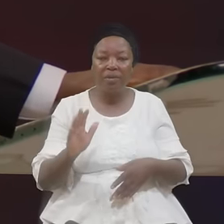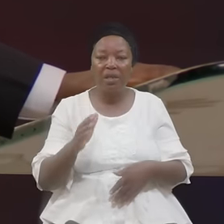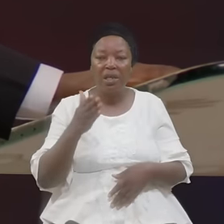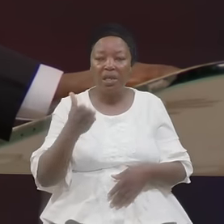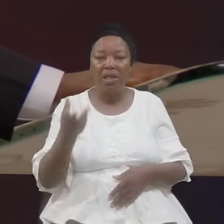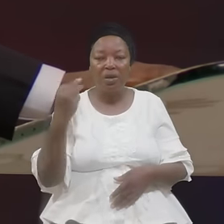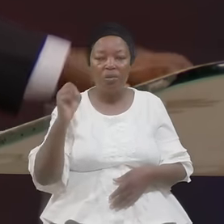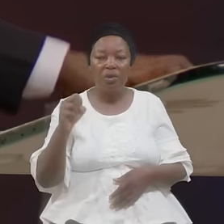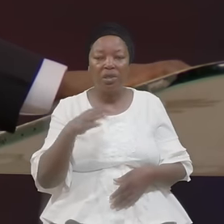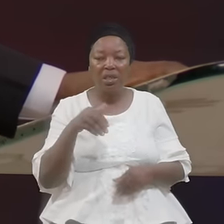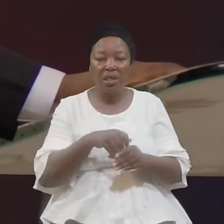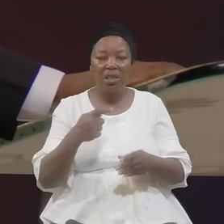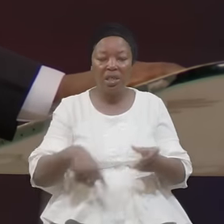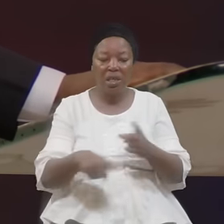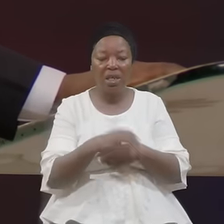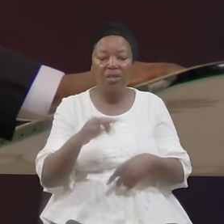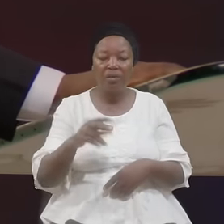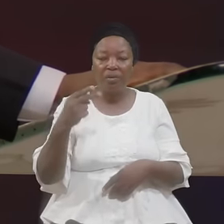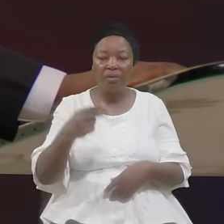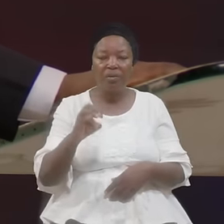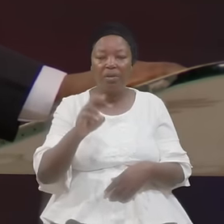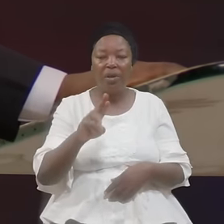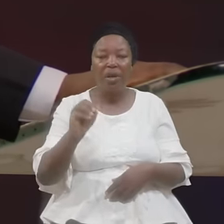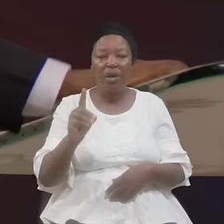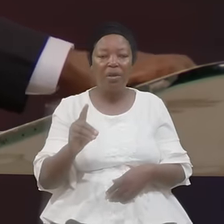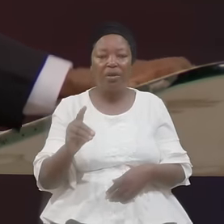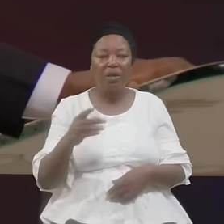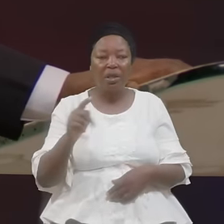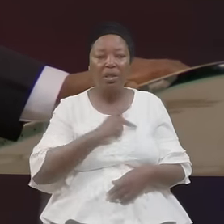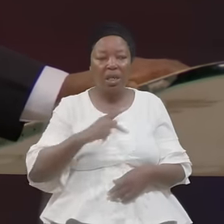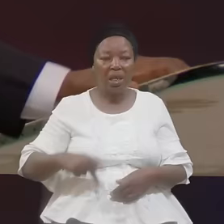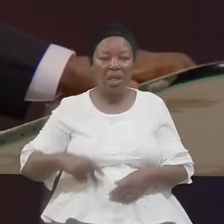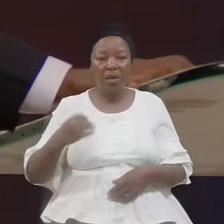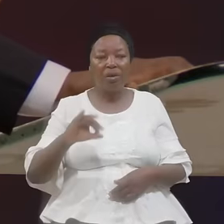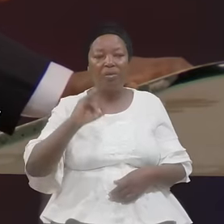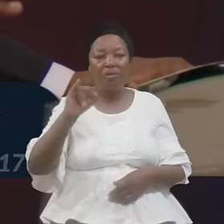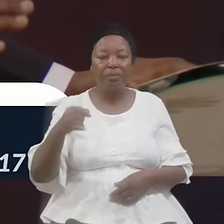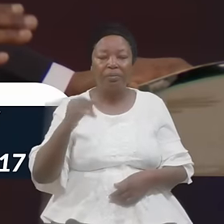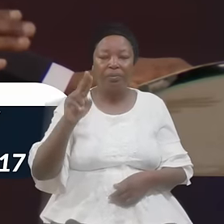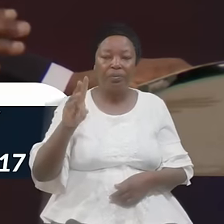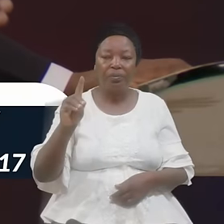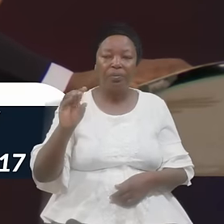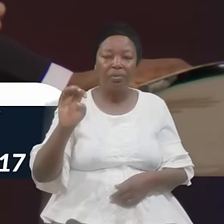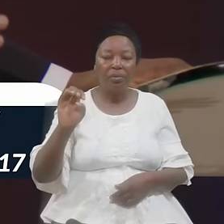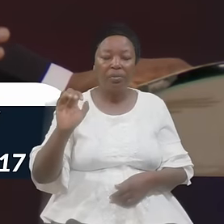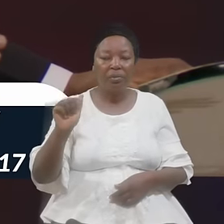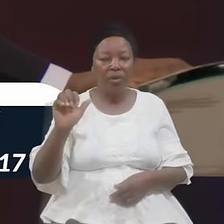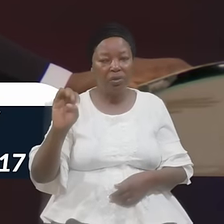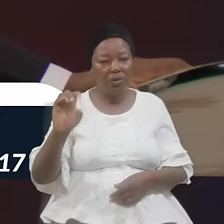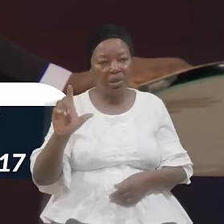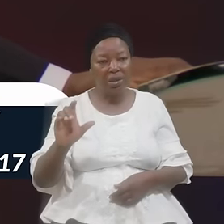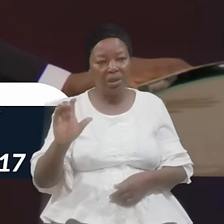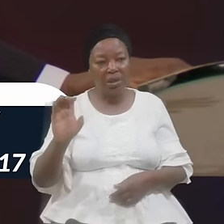The Days Of Herod The King Of Judea Is Certain Priest